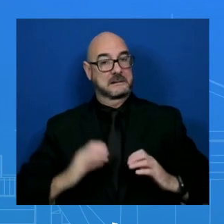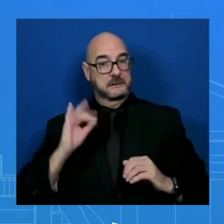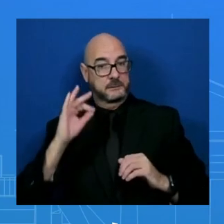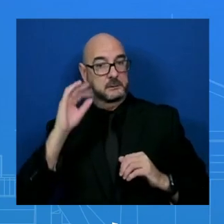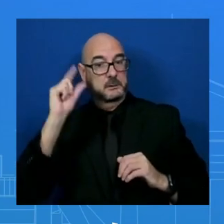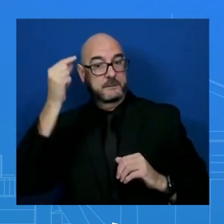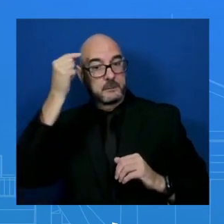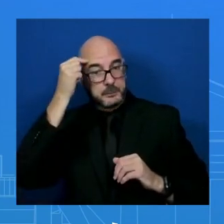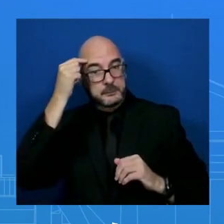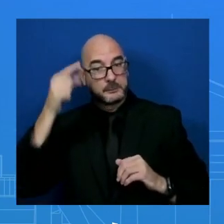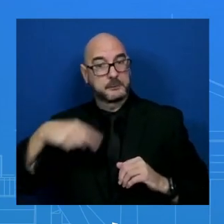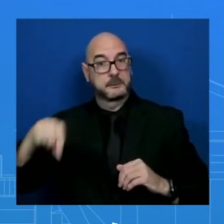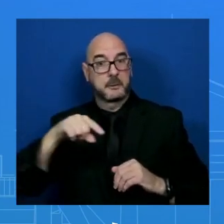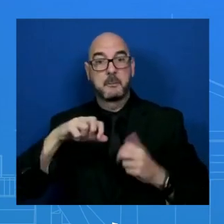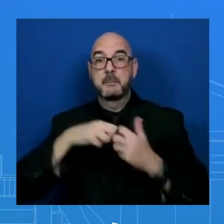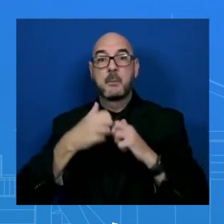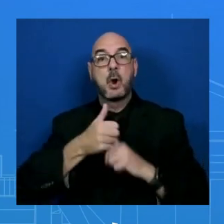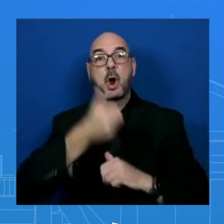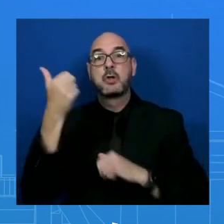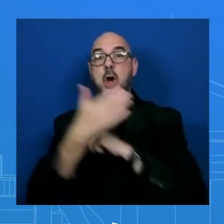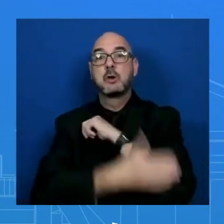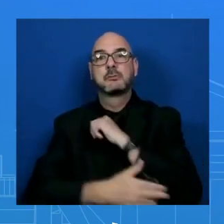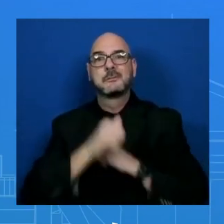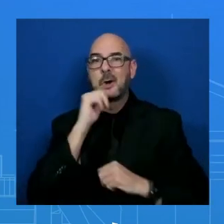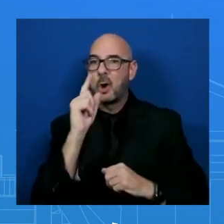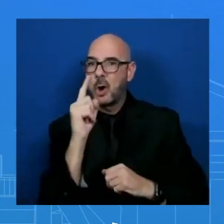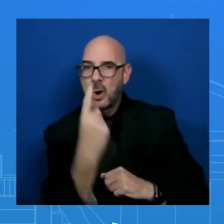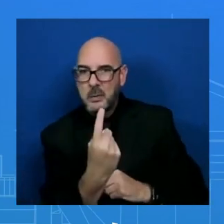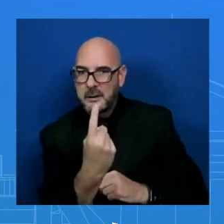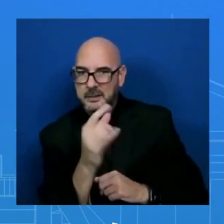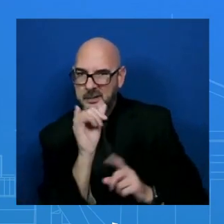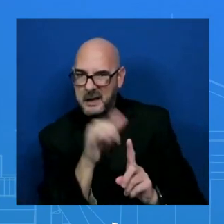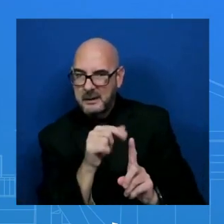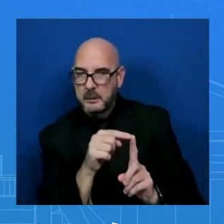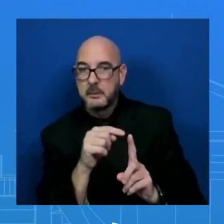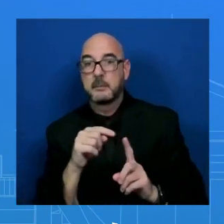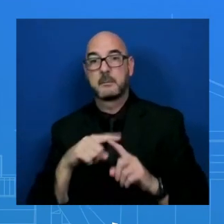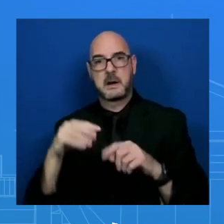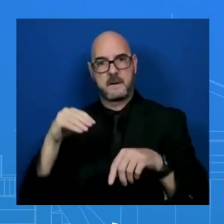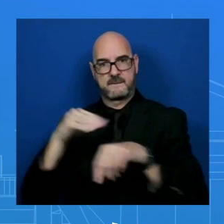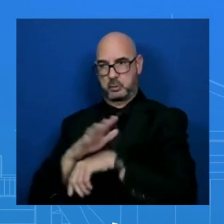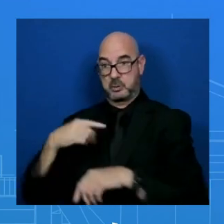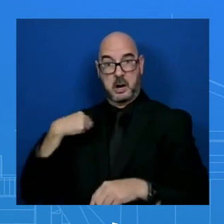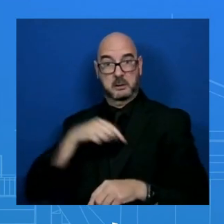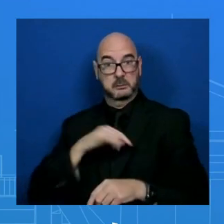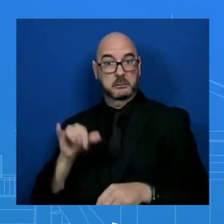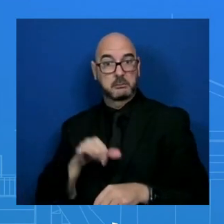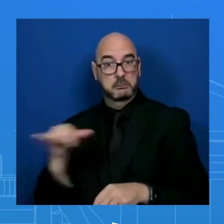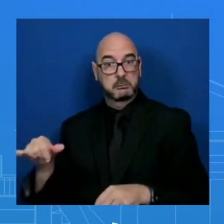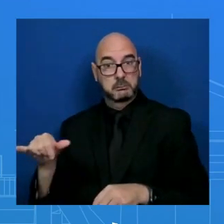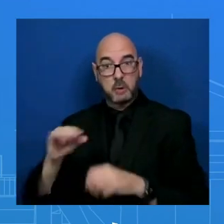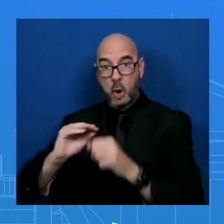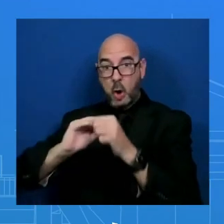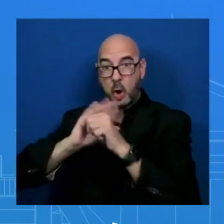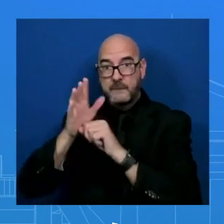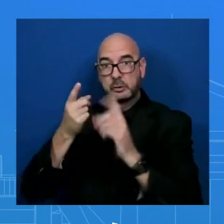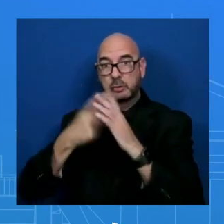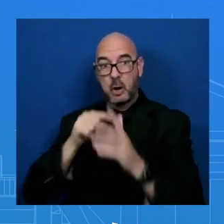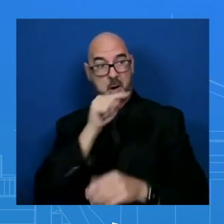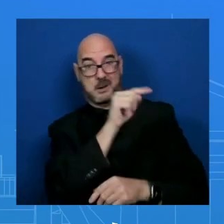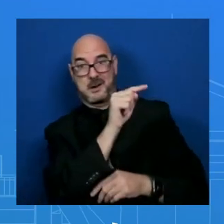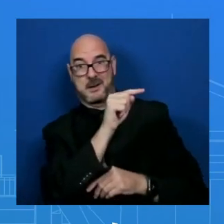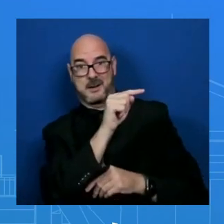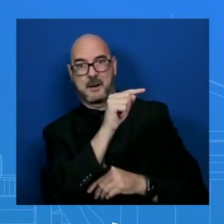to working people. COVID came here from overseas. When there's massive debt or instability